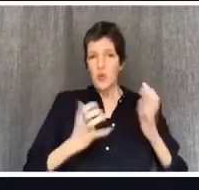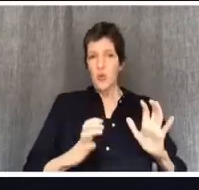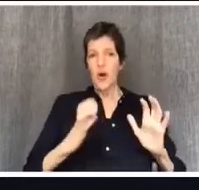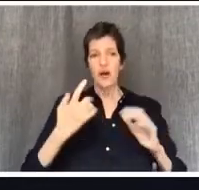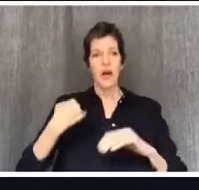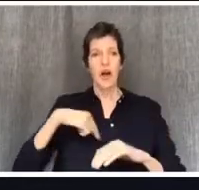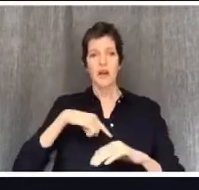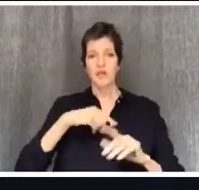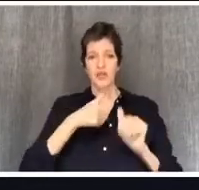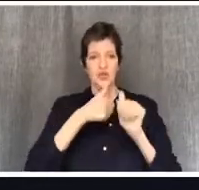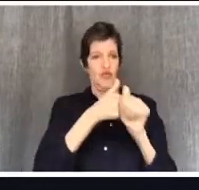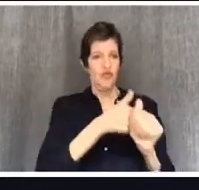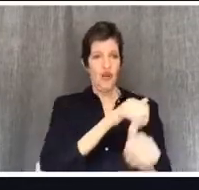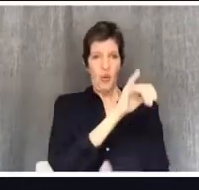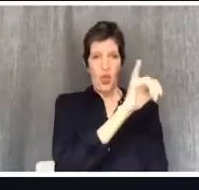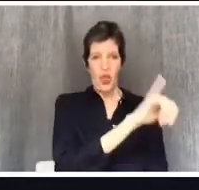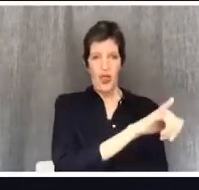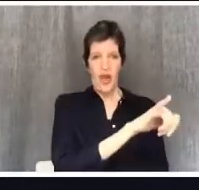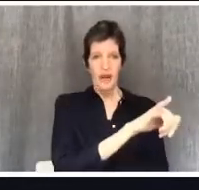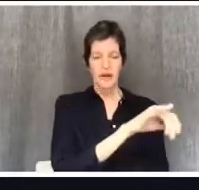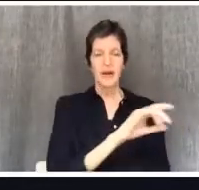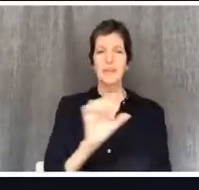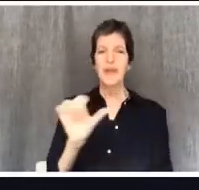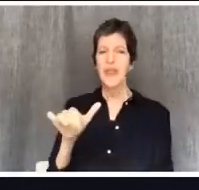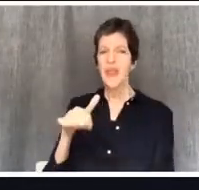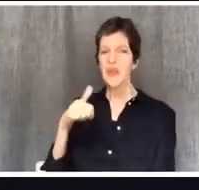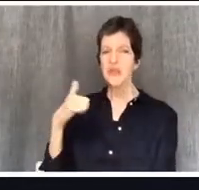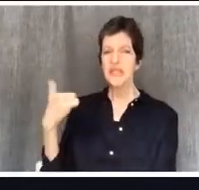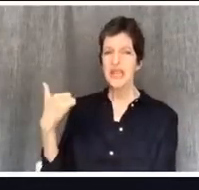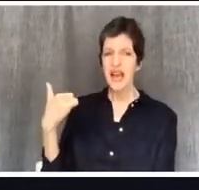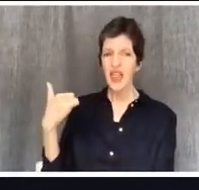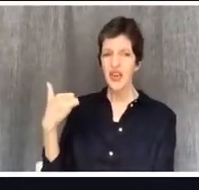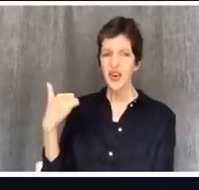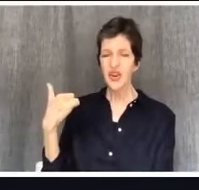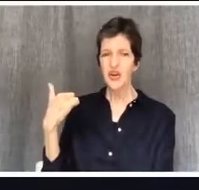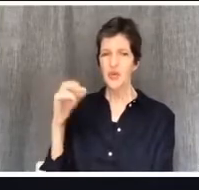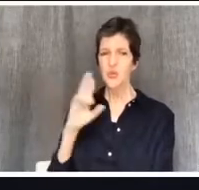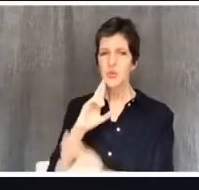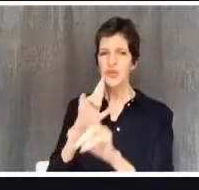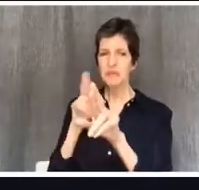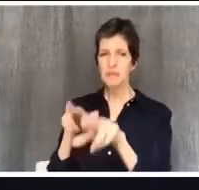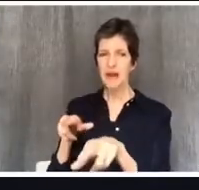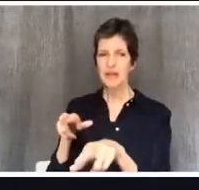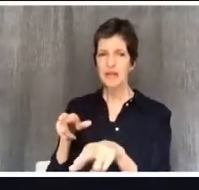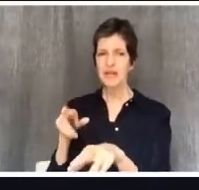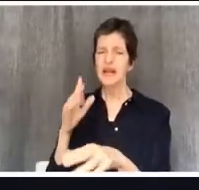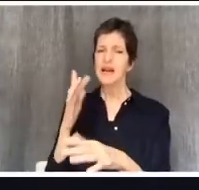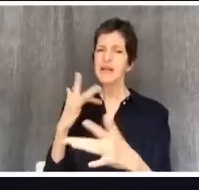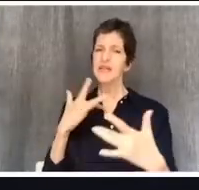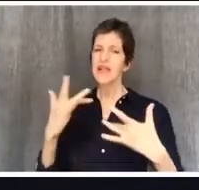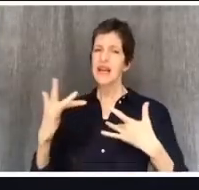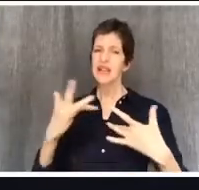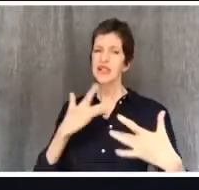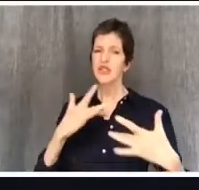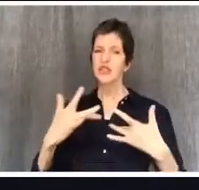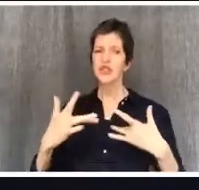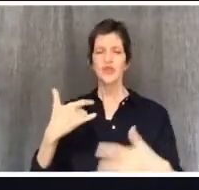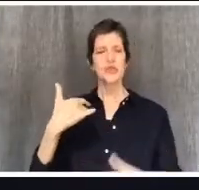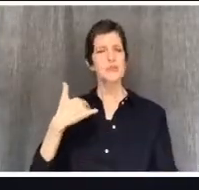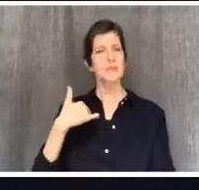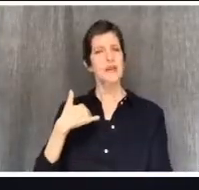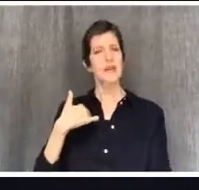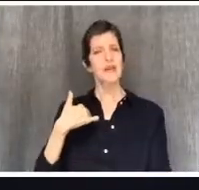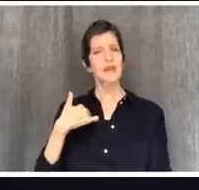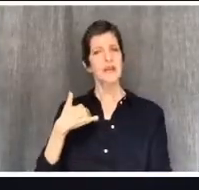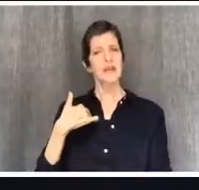extreme, that's like worrying me a little bit is utter resignation. Uh, just to say, Hey, listen, we've now